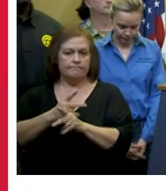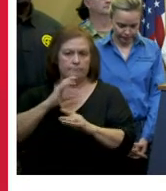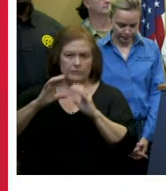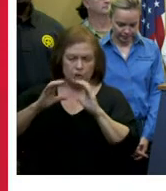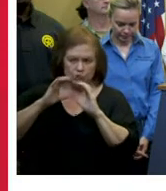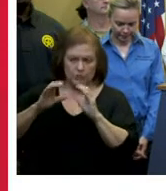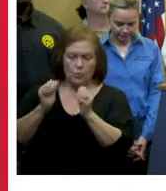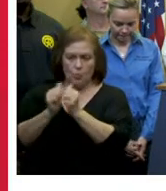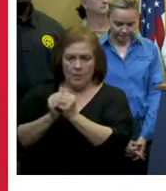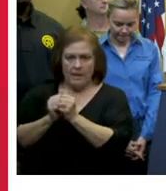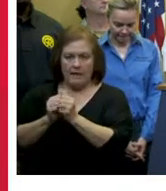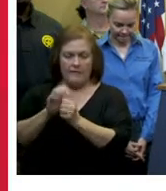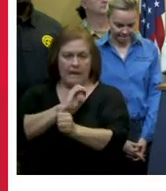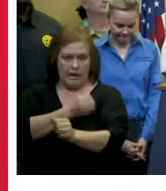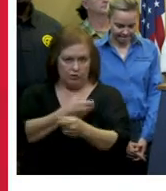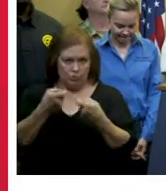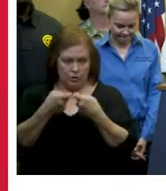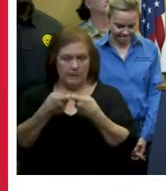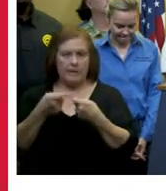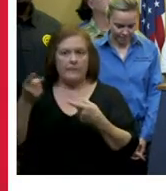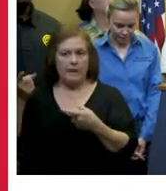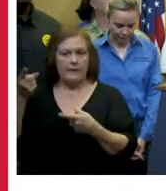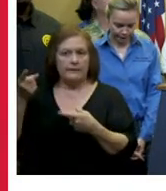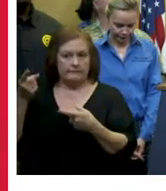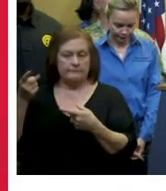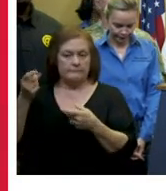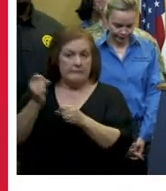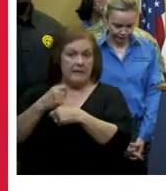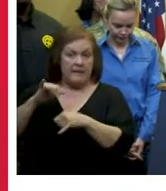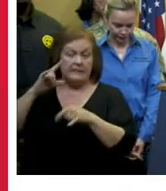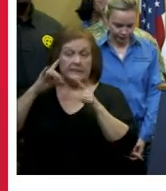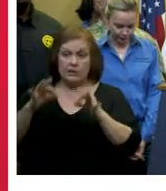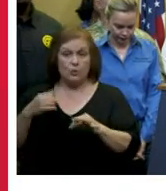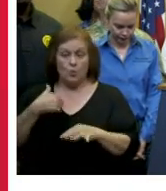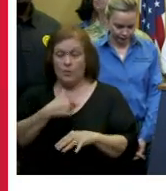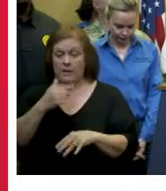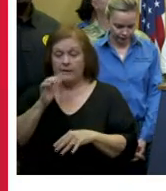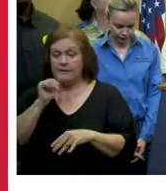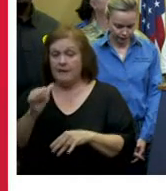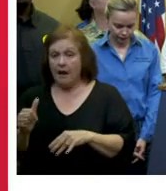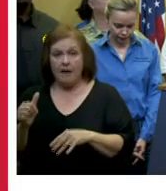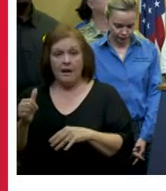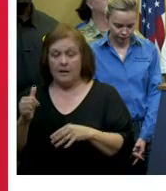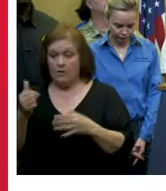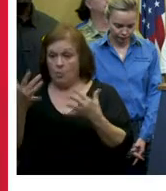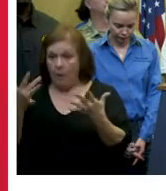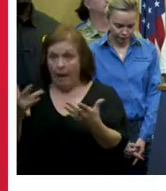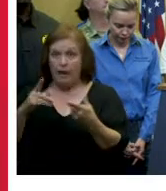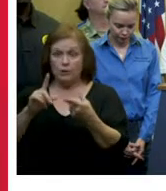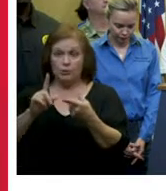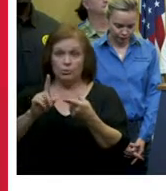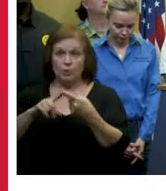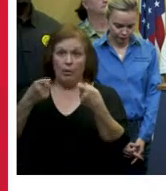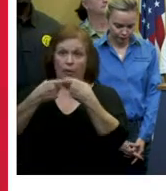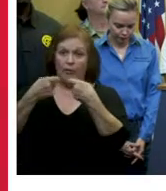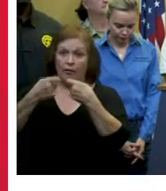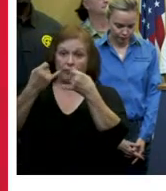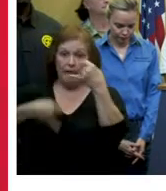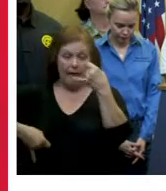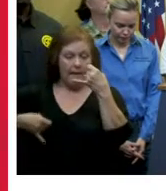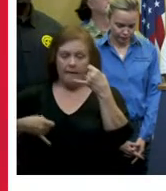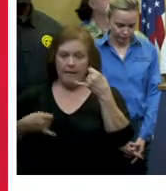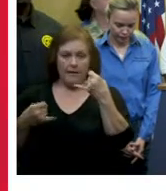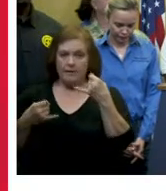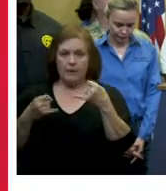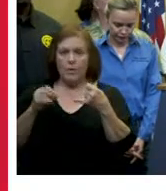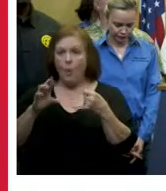partners at energy to make that decision proactively we're not going to wait for any down lines or loss of power and then